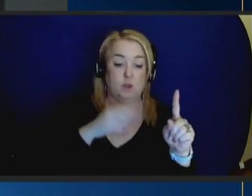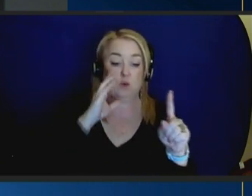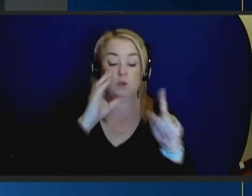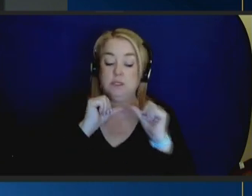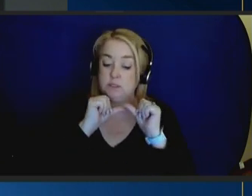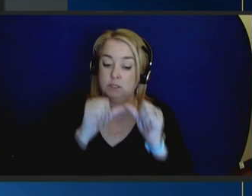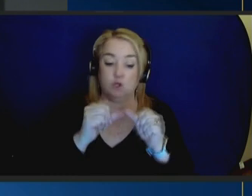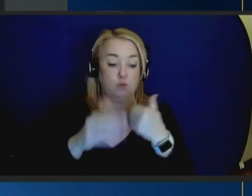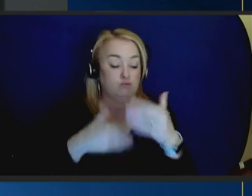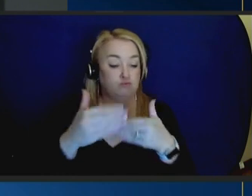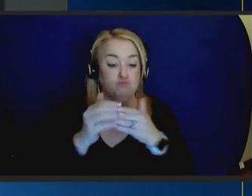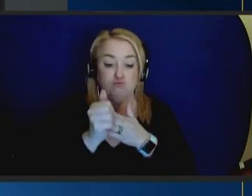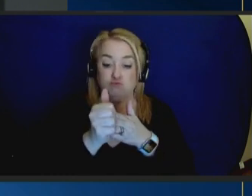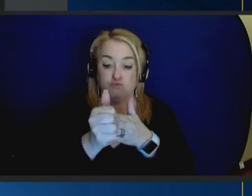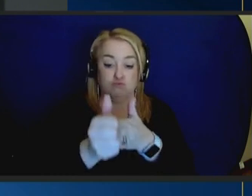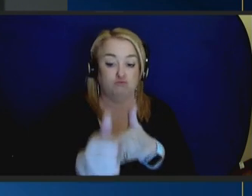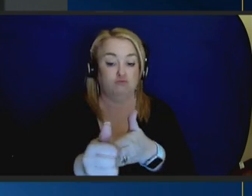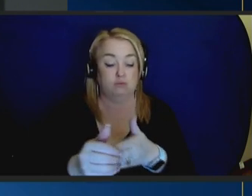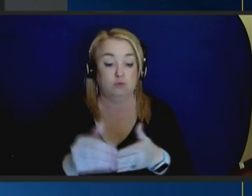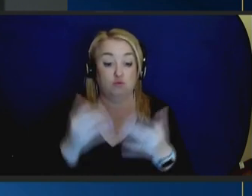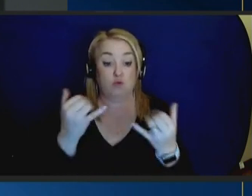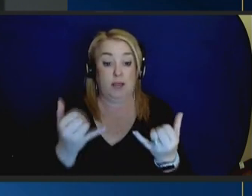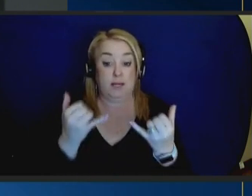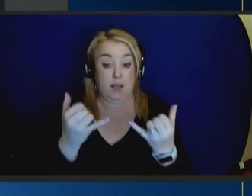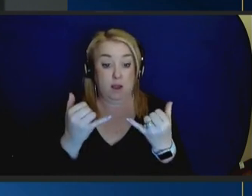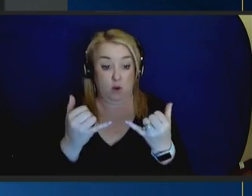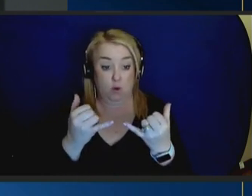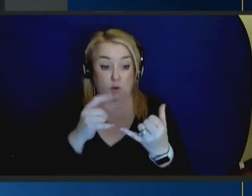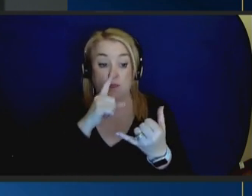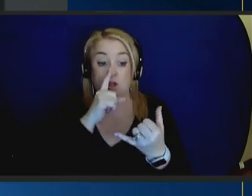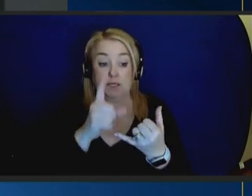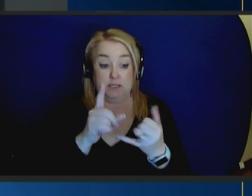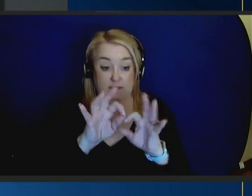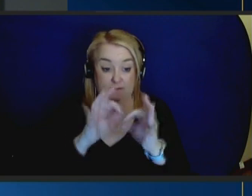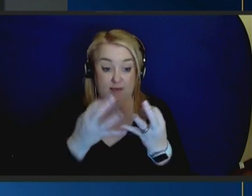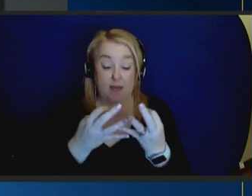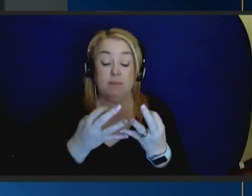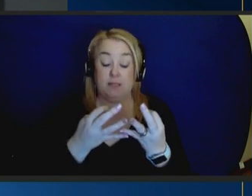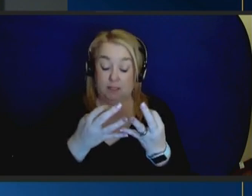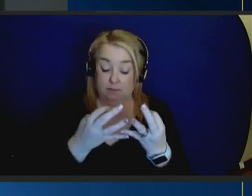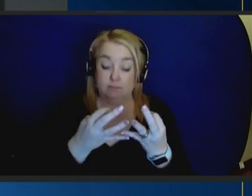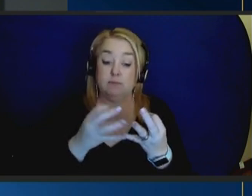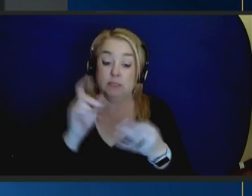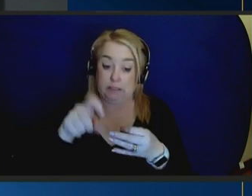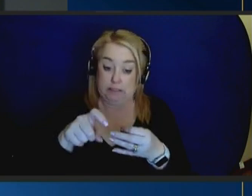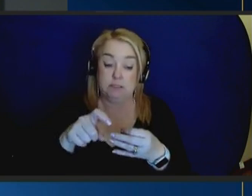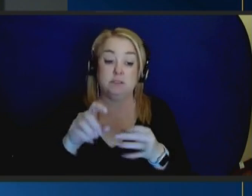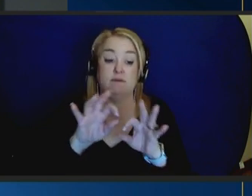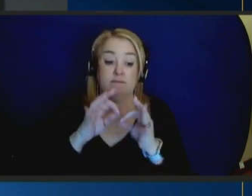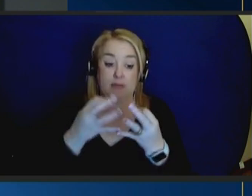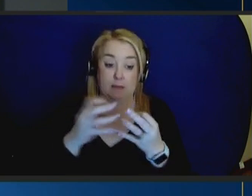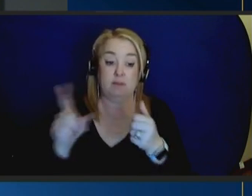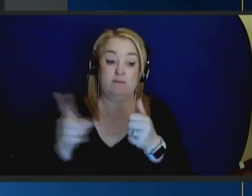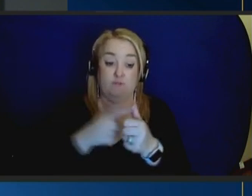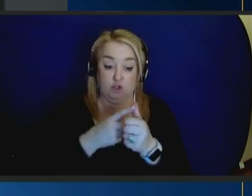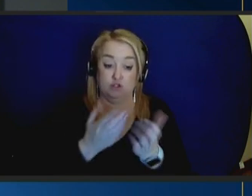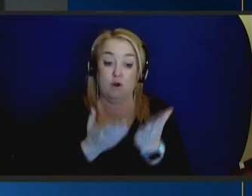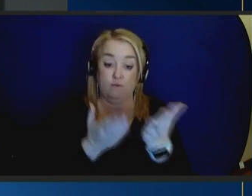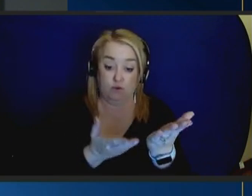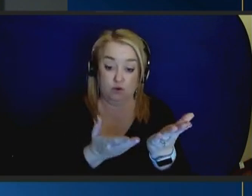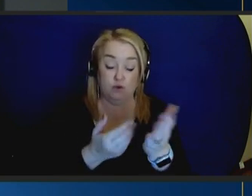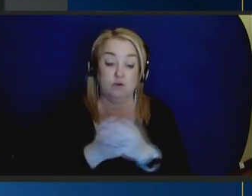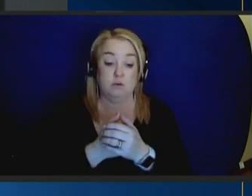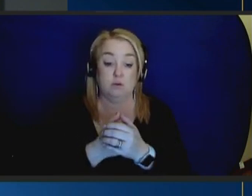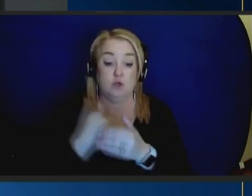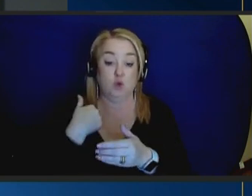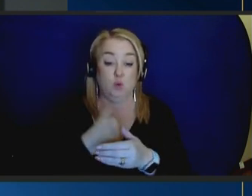we know that right now, there is a family who needs what Family First offers. And